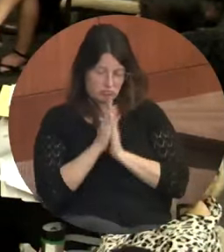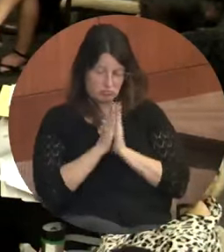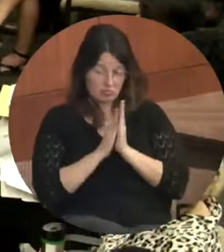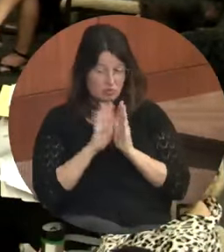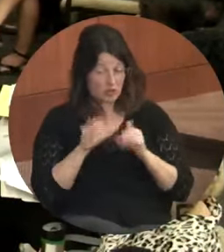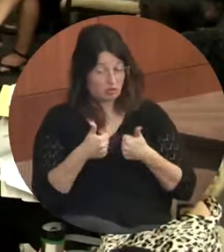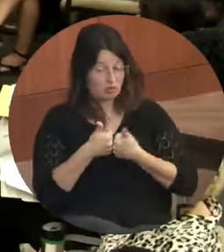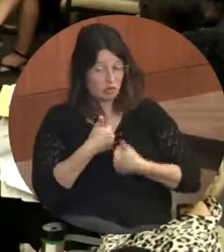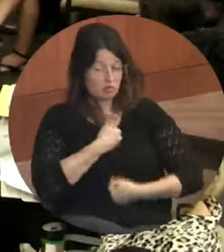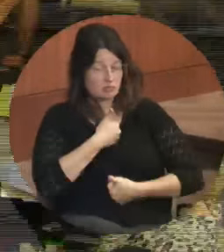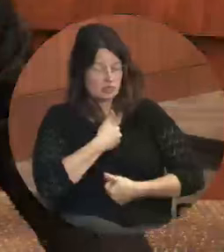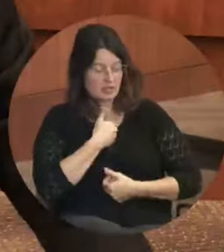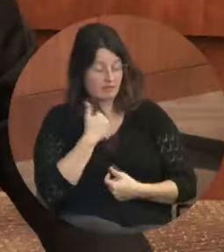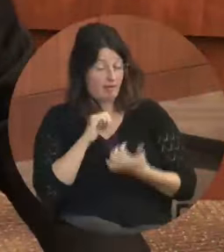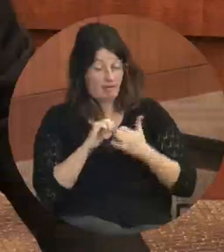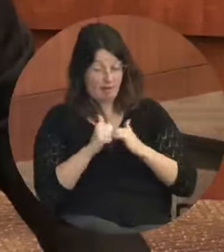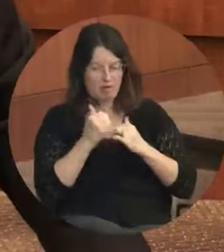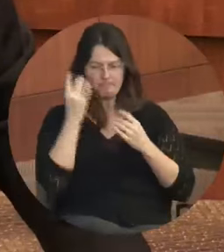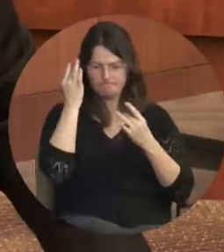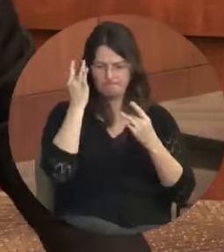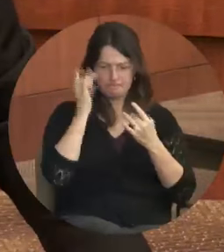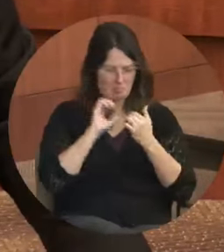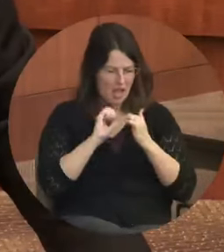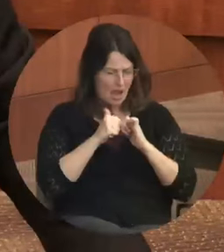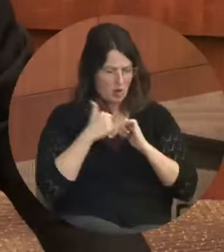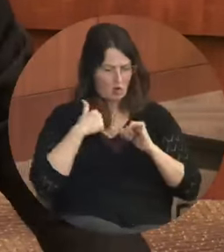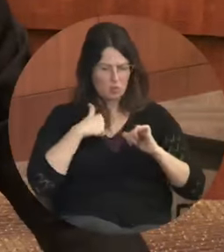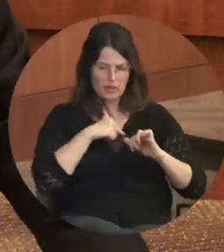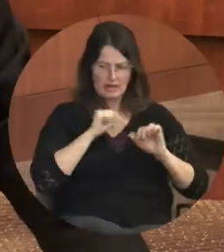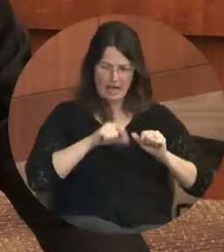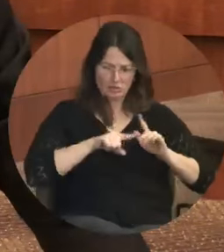how can we build the future today?